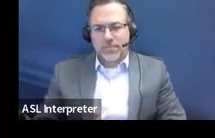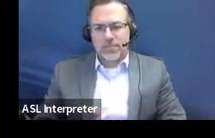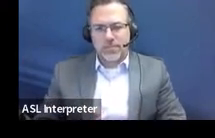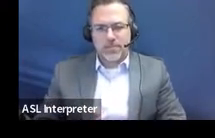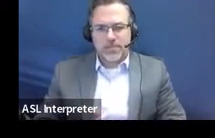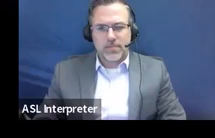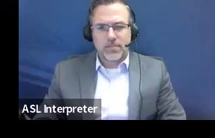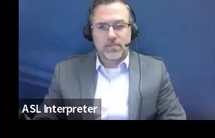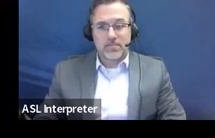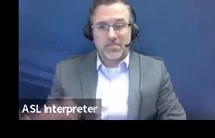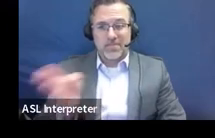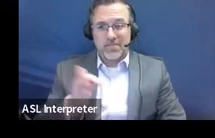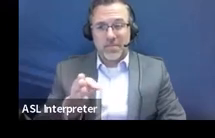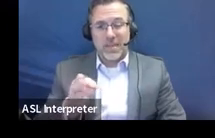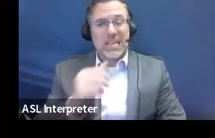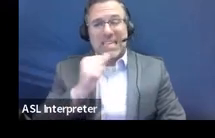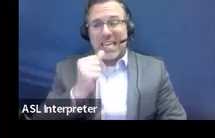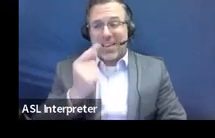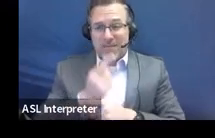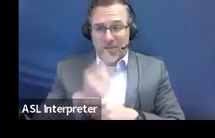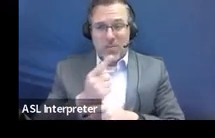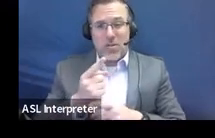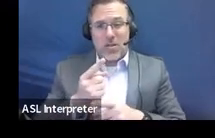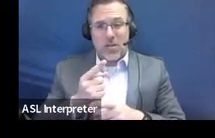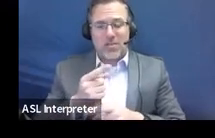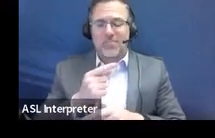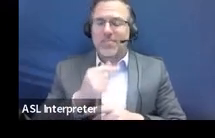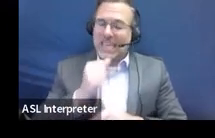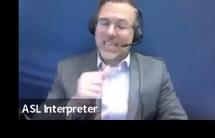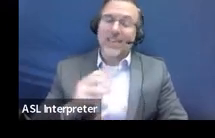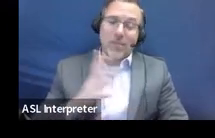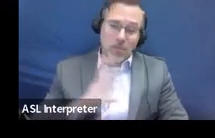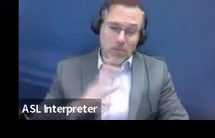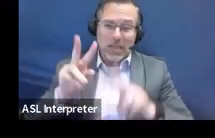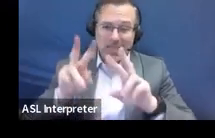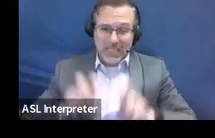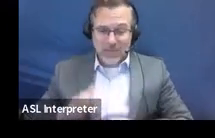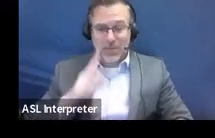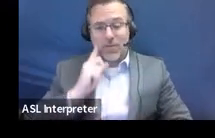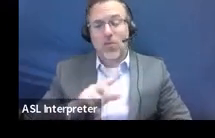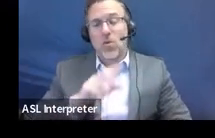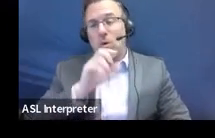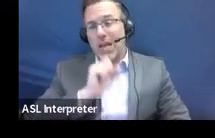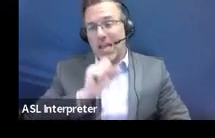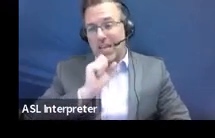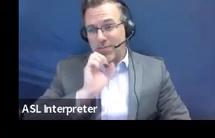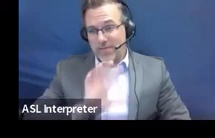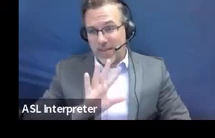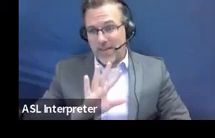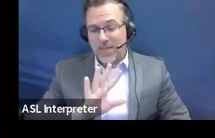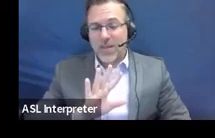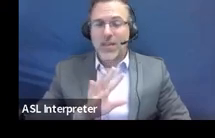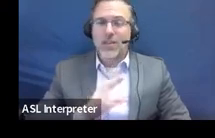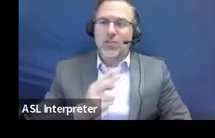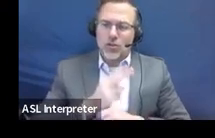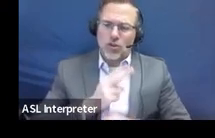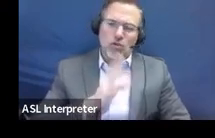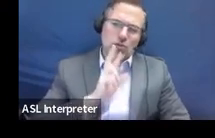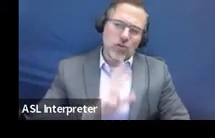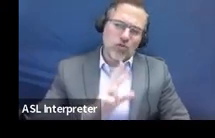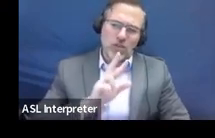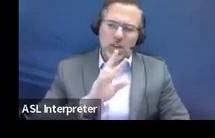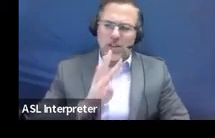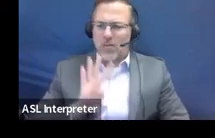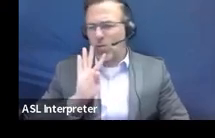over here, you can see informal assessment for a five-year-old. You would use ages three to five if they are still with